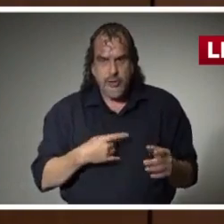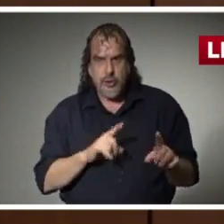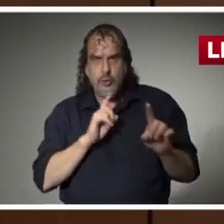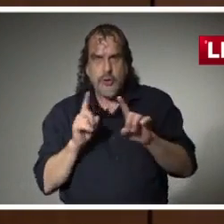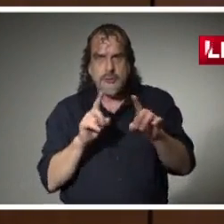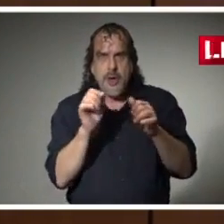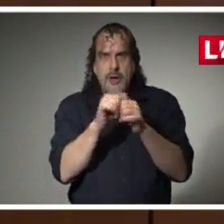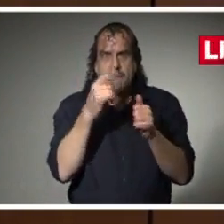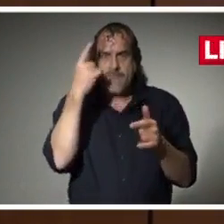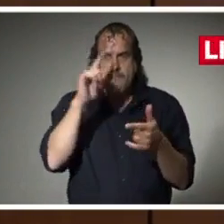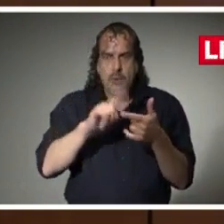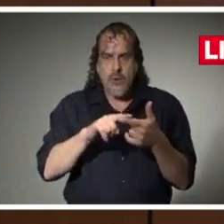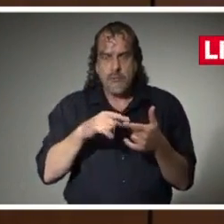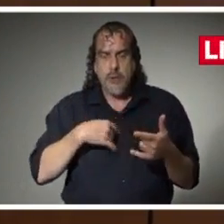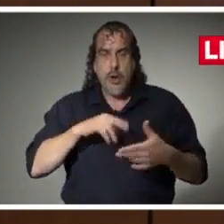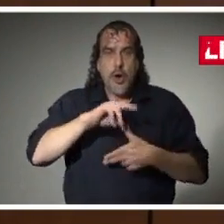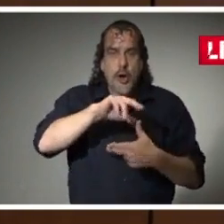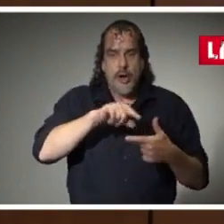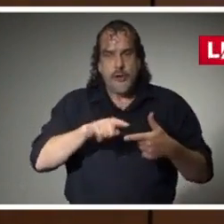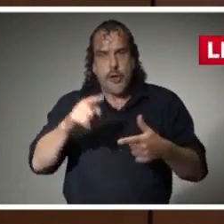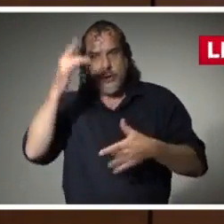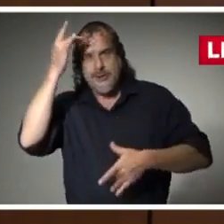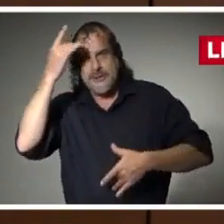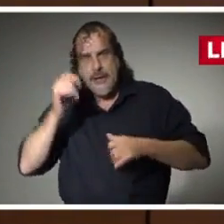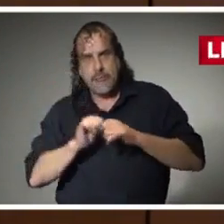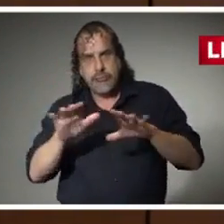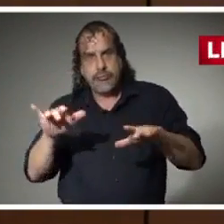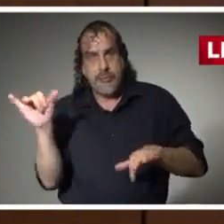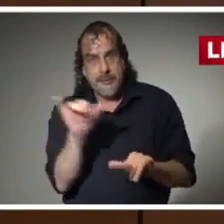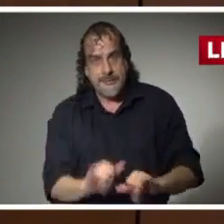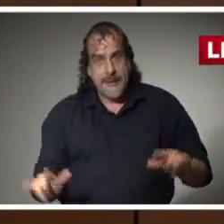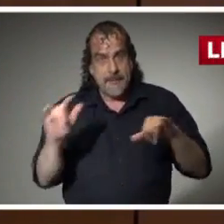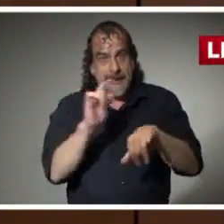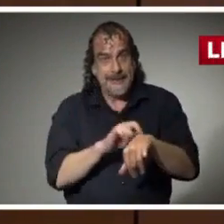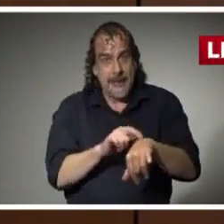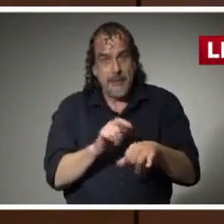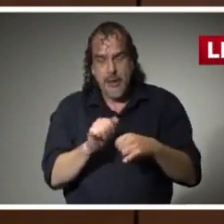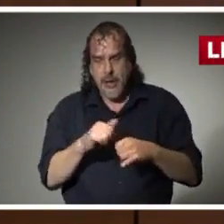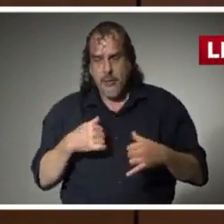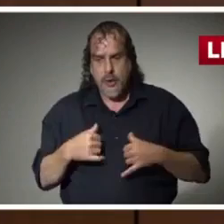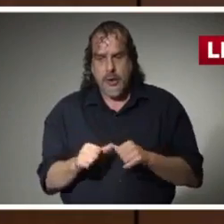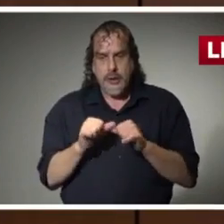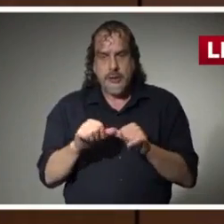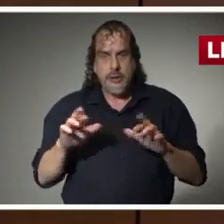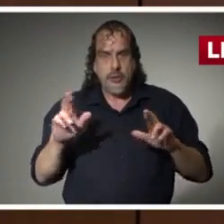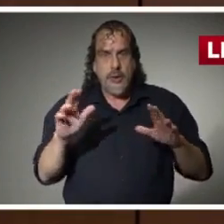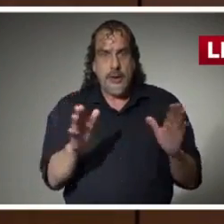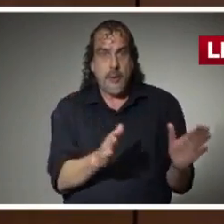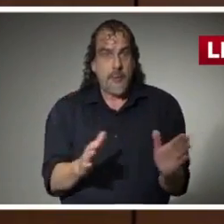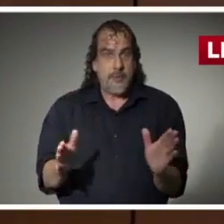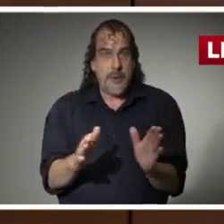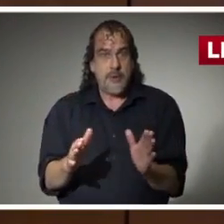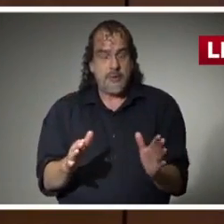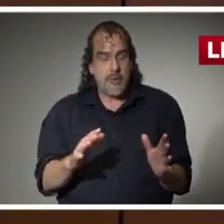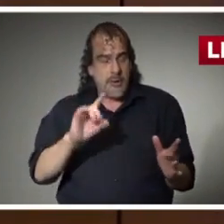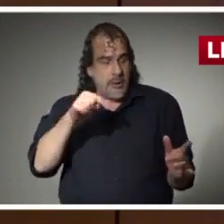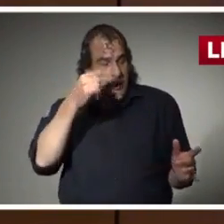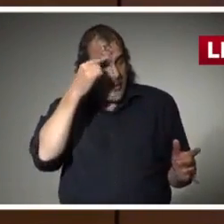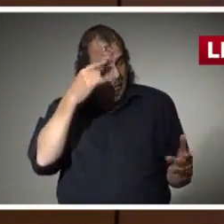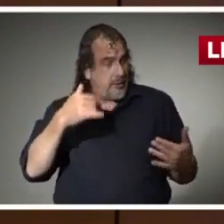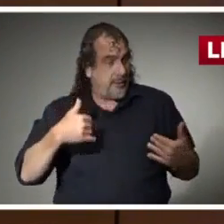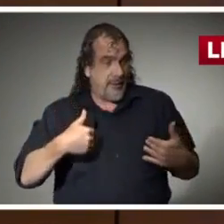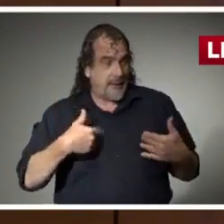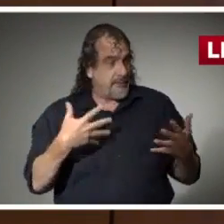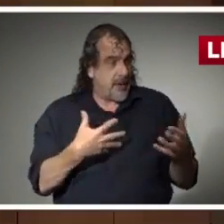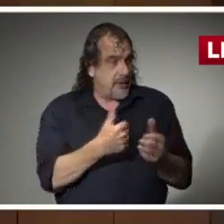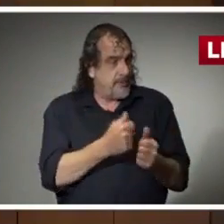in a pandemic environment. And just in a matter of our continued level of preparedness. Governor, that continues